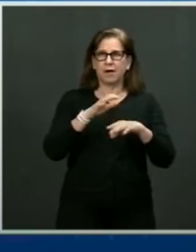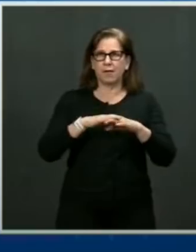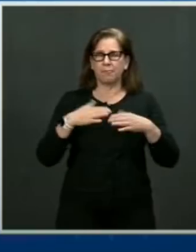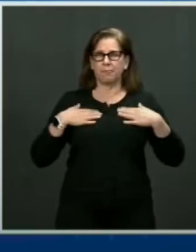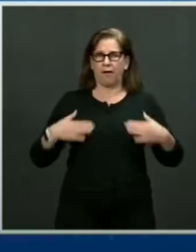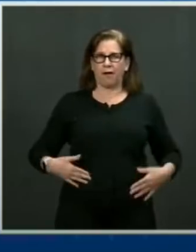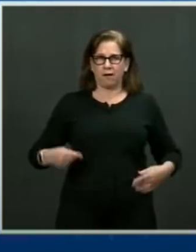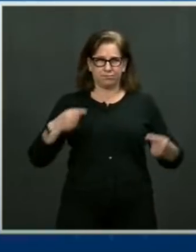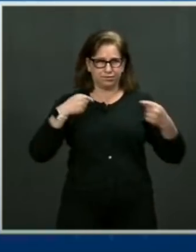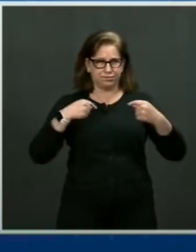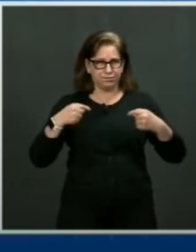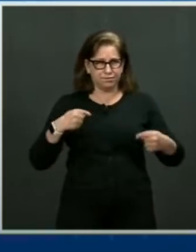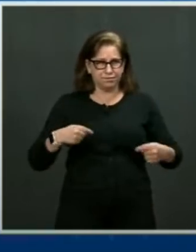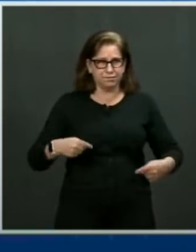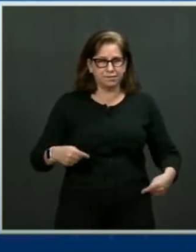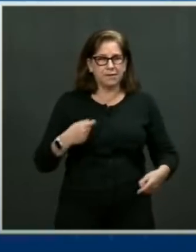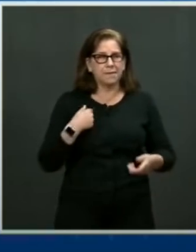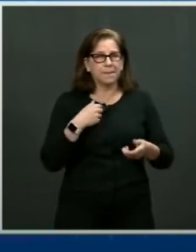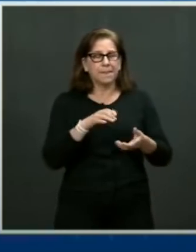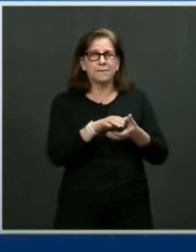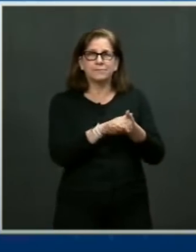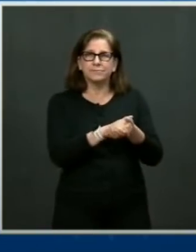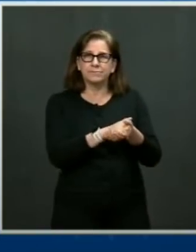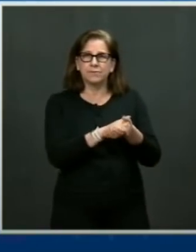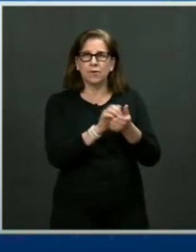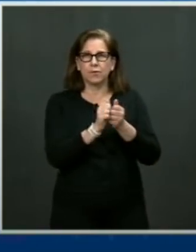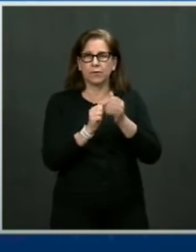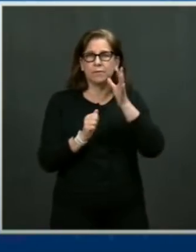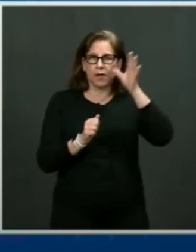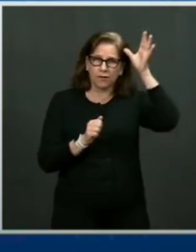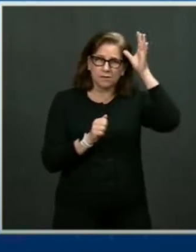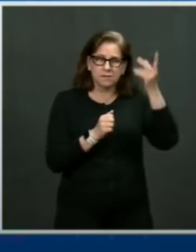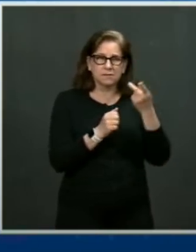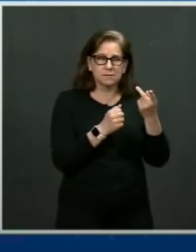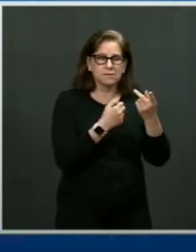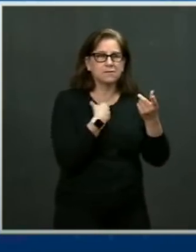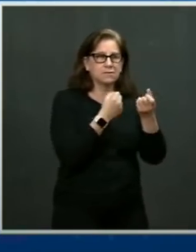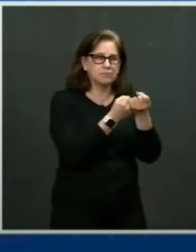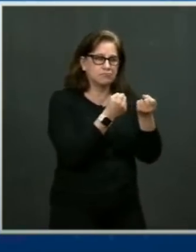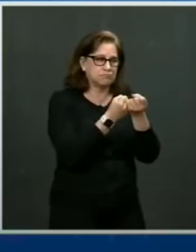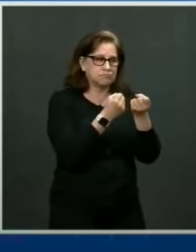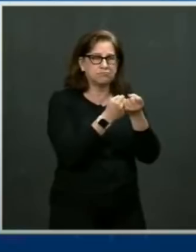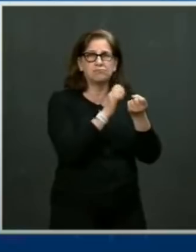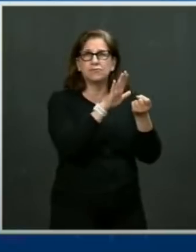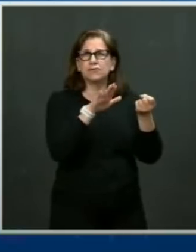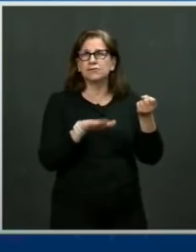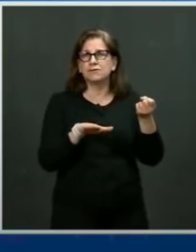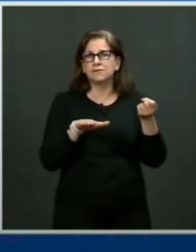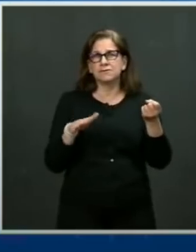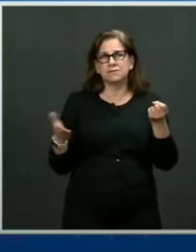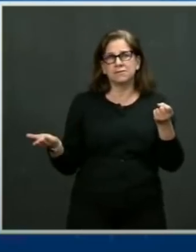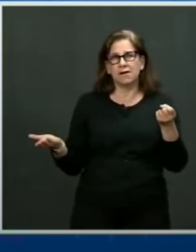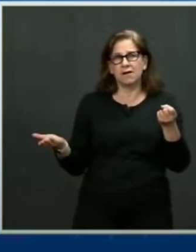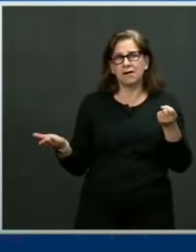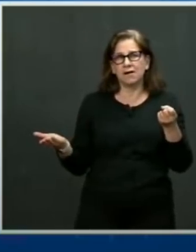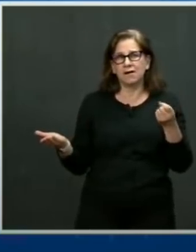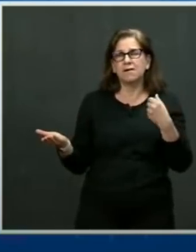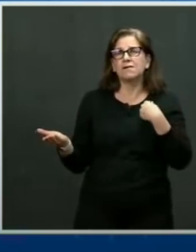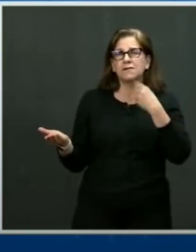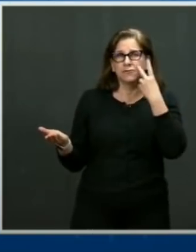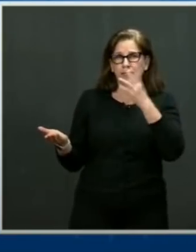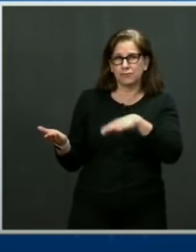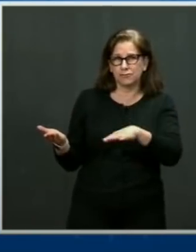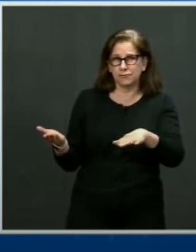with the hands of parents who have lost a child. I have seen children who were